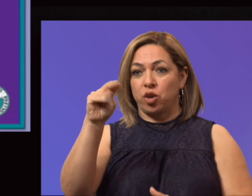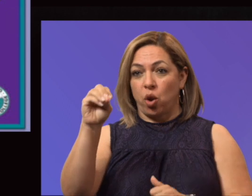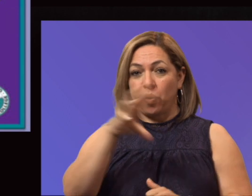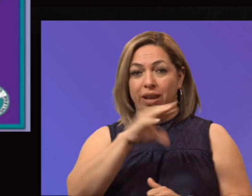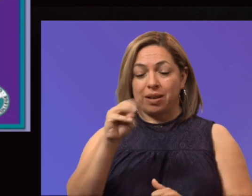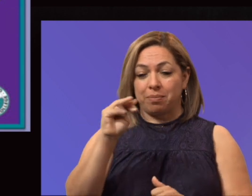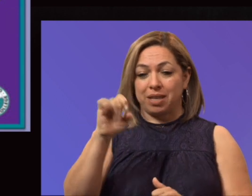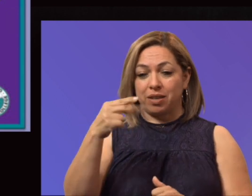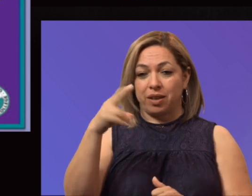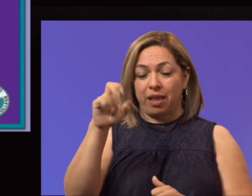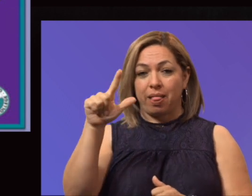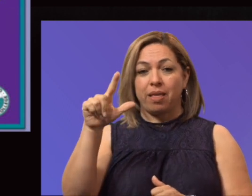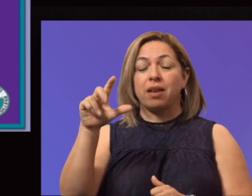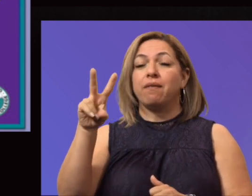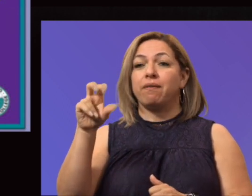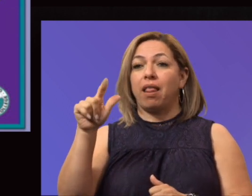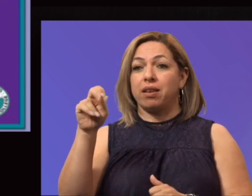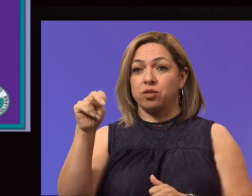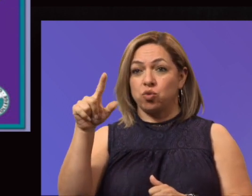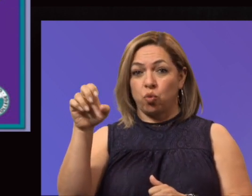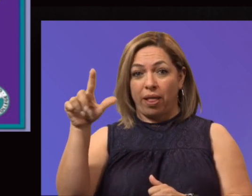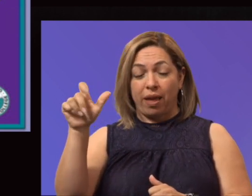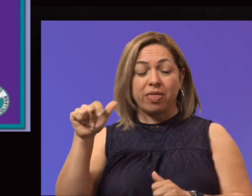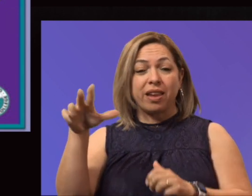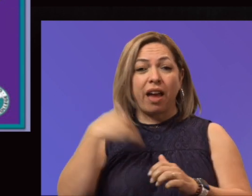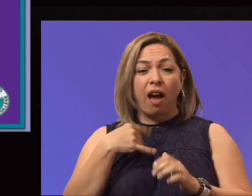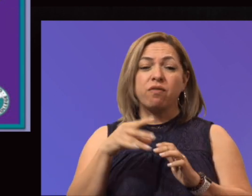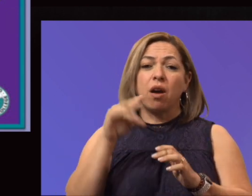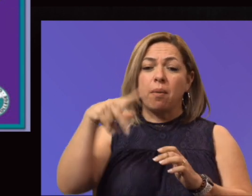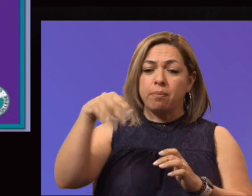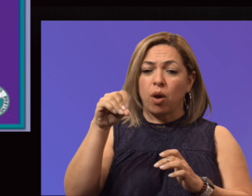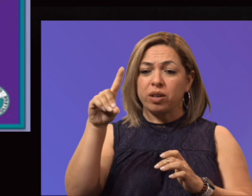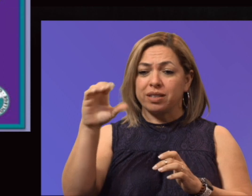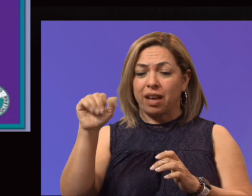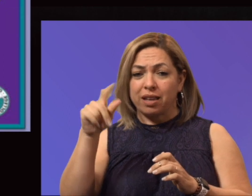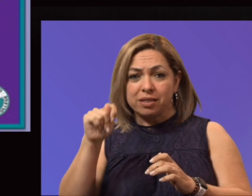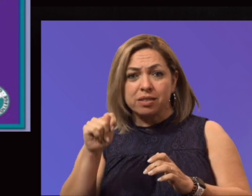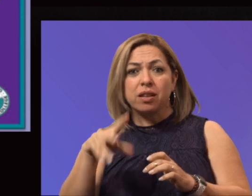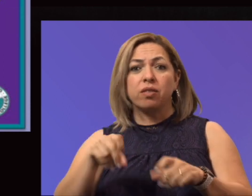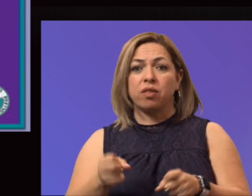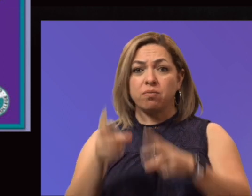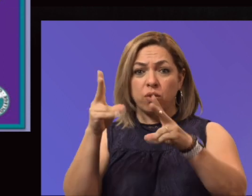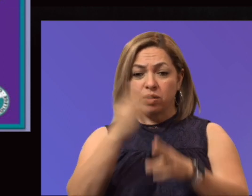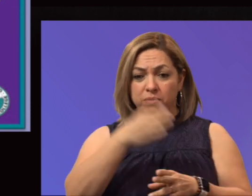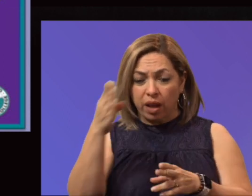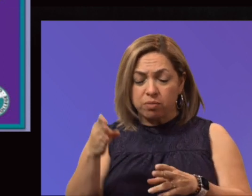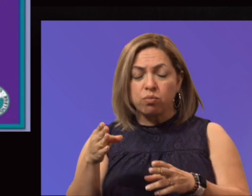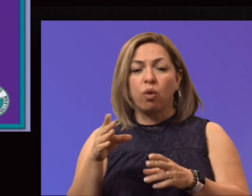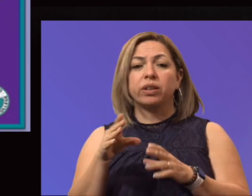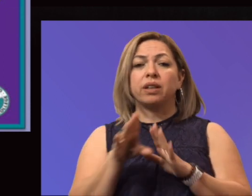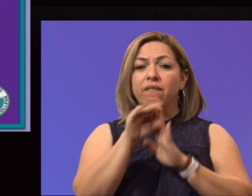segments for instructors to post on Blackboard. They've collaborated with Enrollment Services to produce short videos for student registration